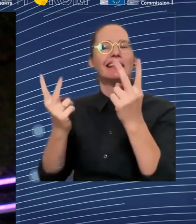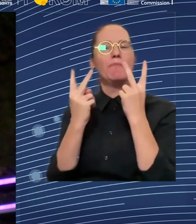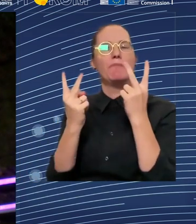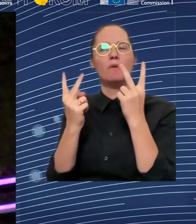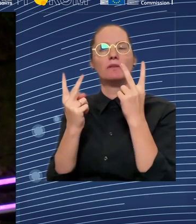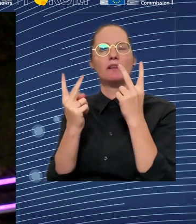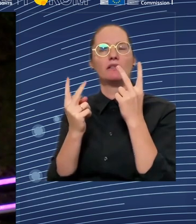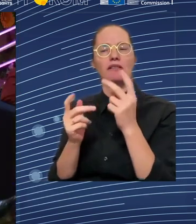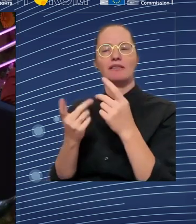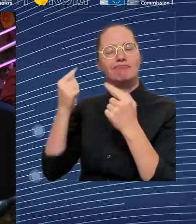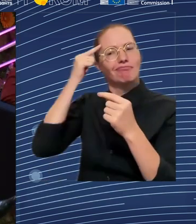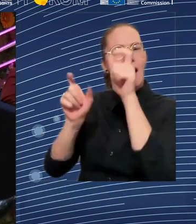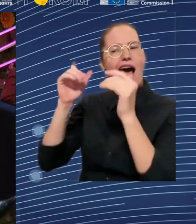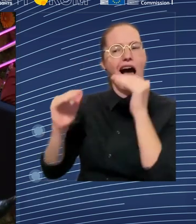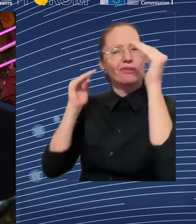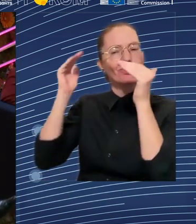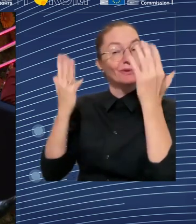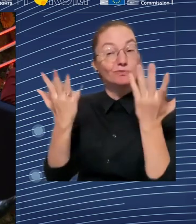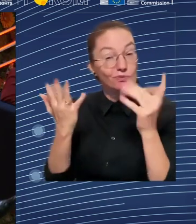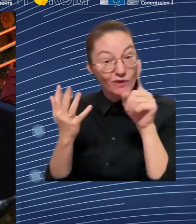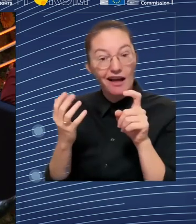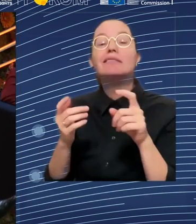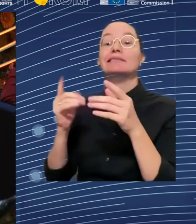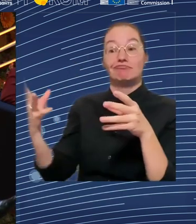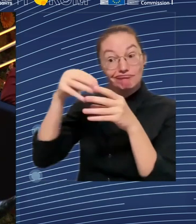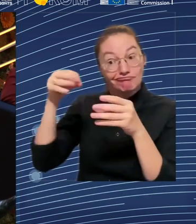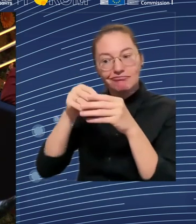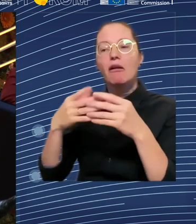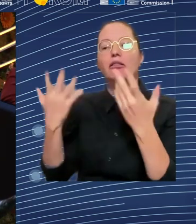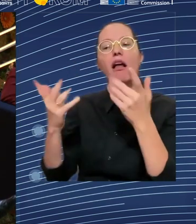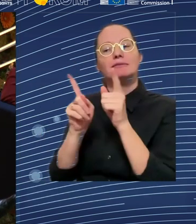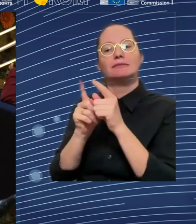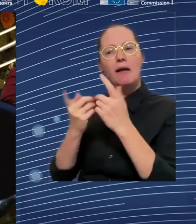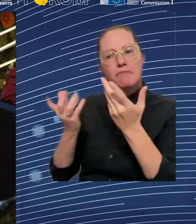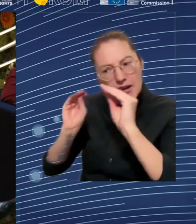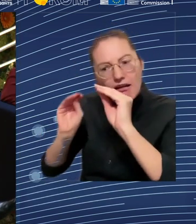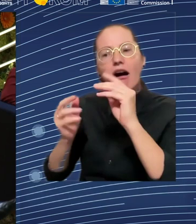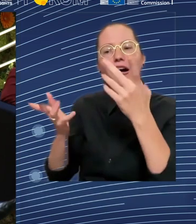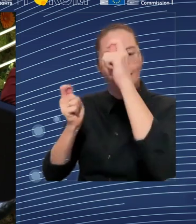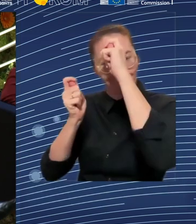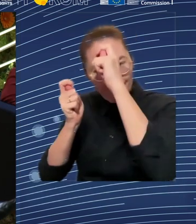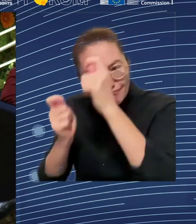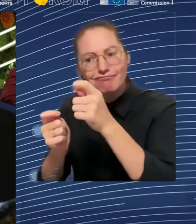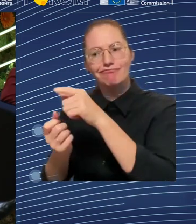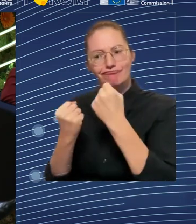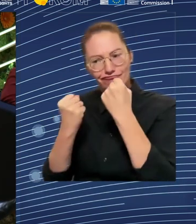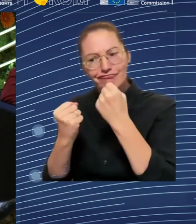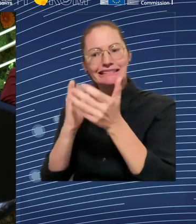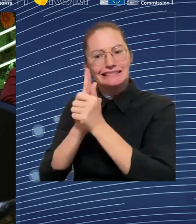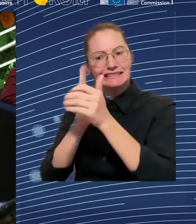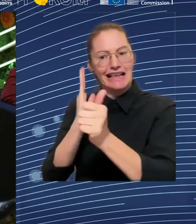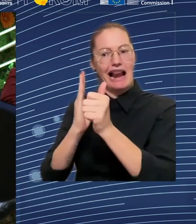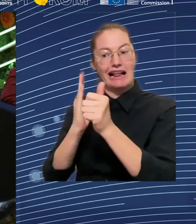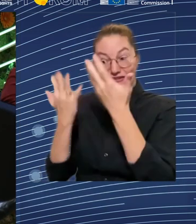already have. And I think we have a good example of the Qualifica program in Portugal on that.